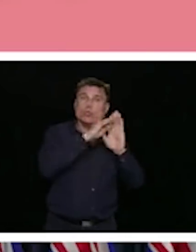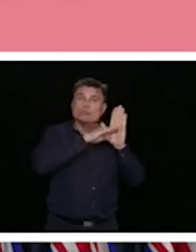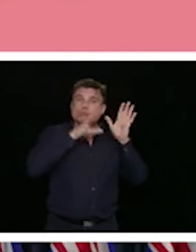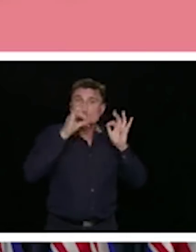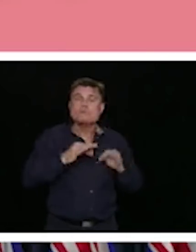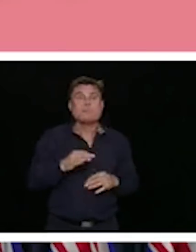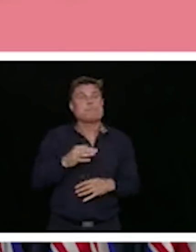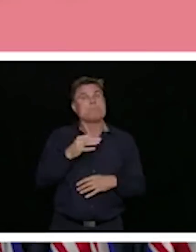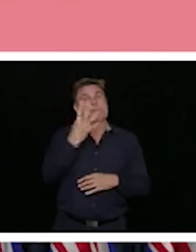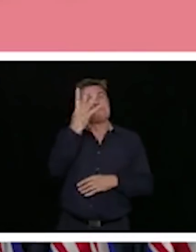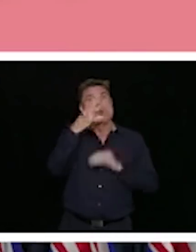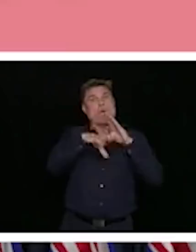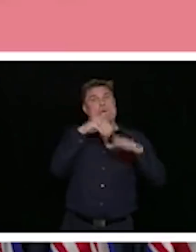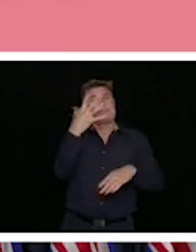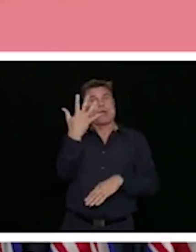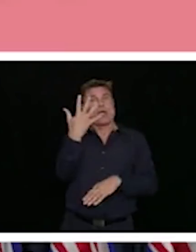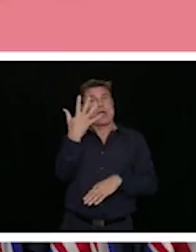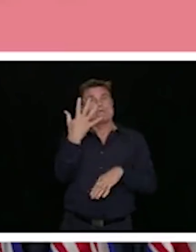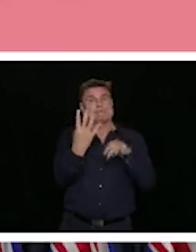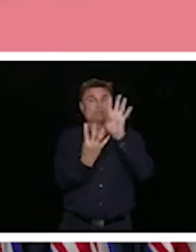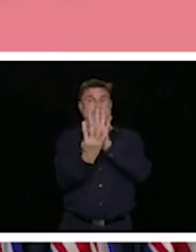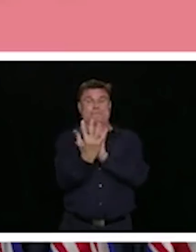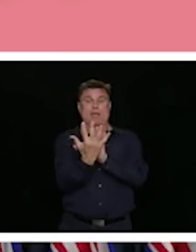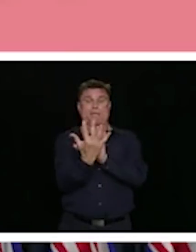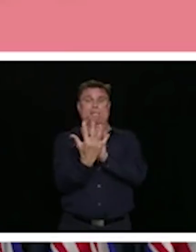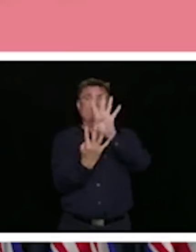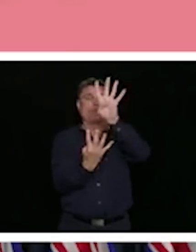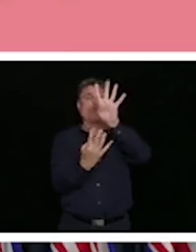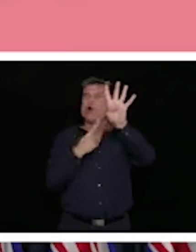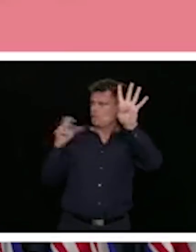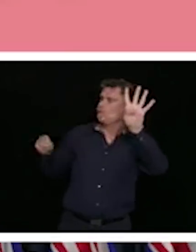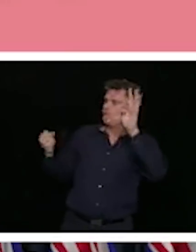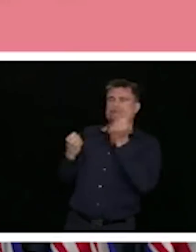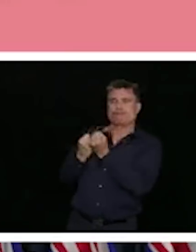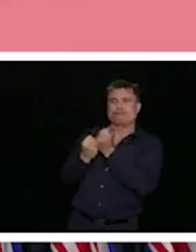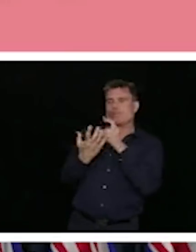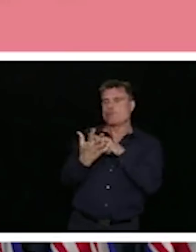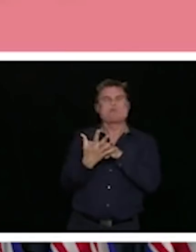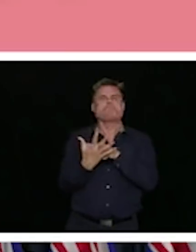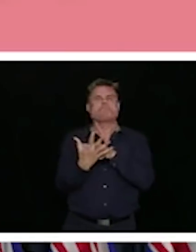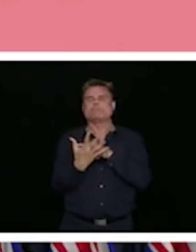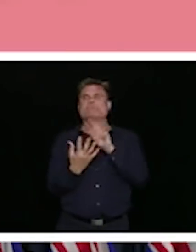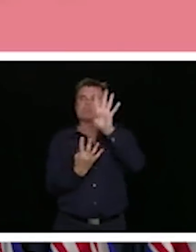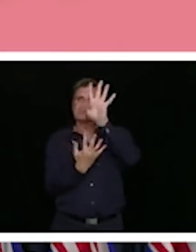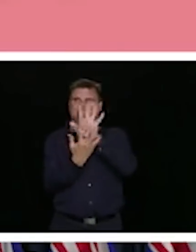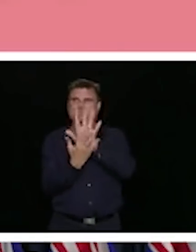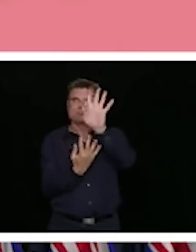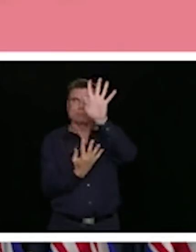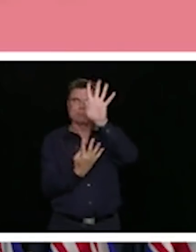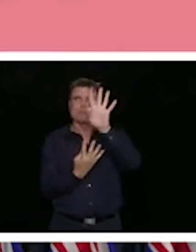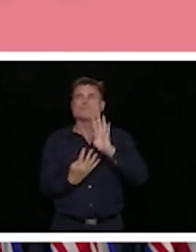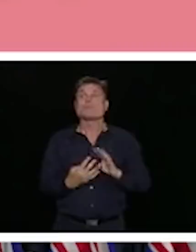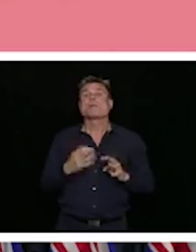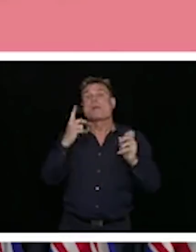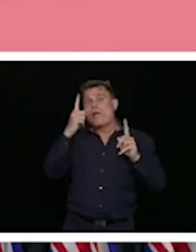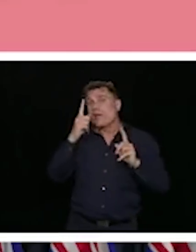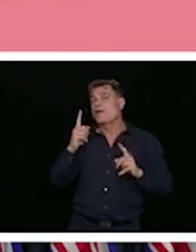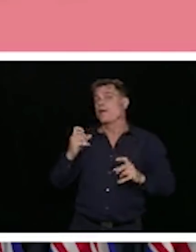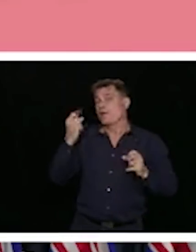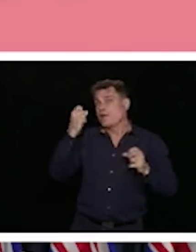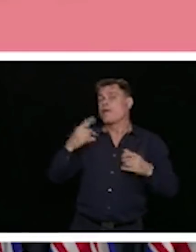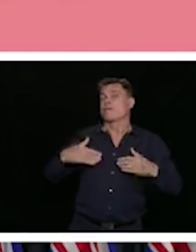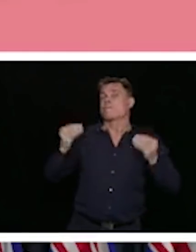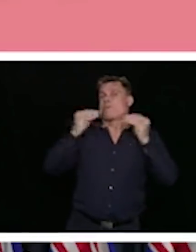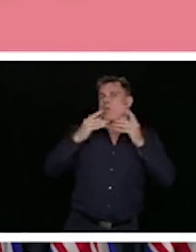Fewer younger adults felt the public health response was appropriate. And we are talking about younger adults being more differentially